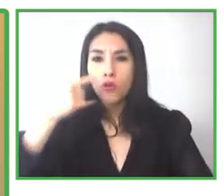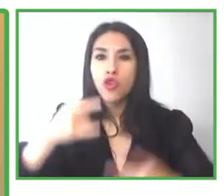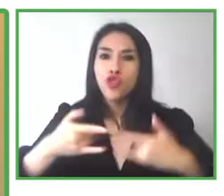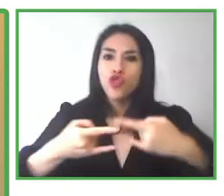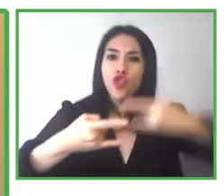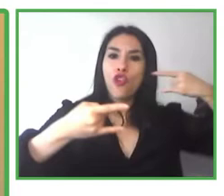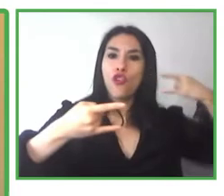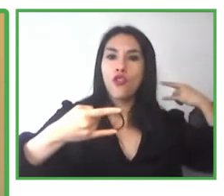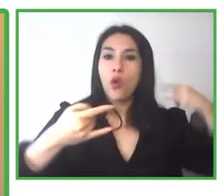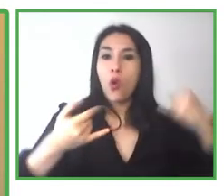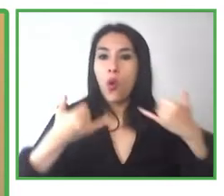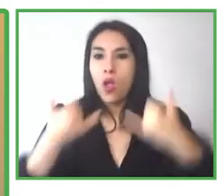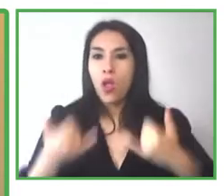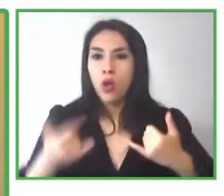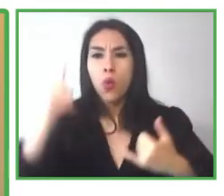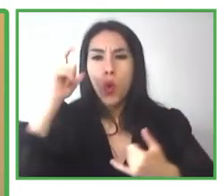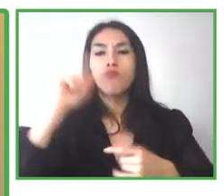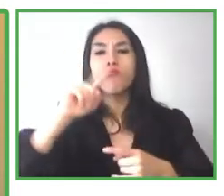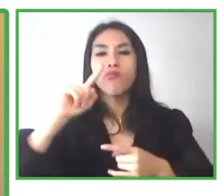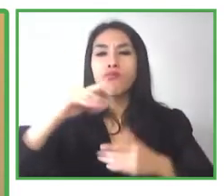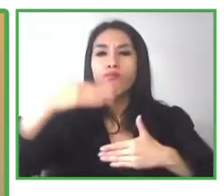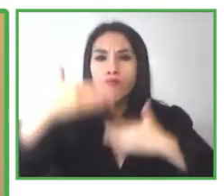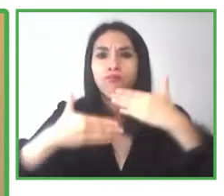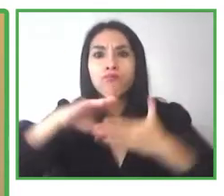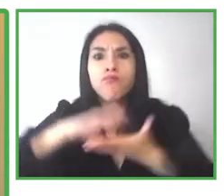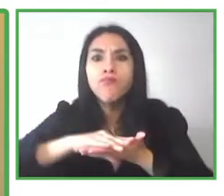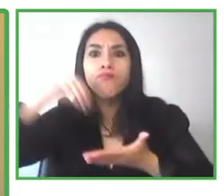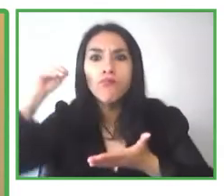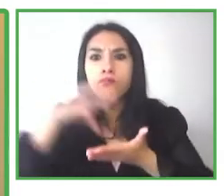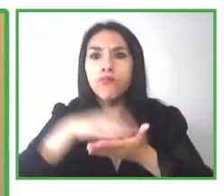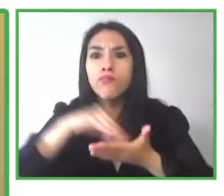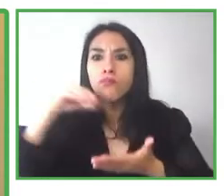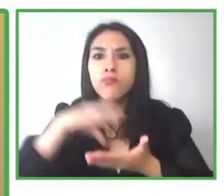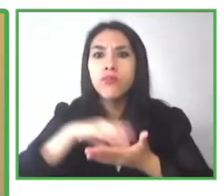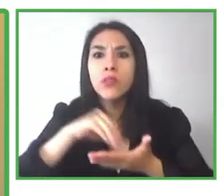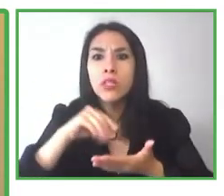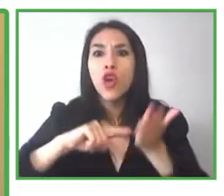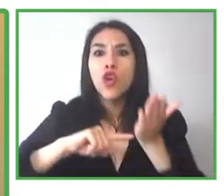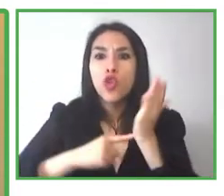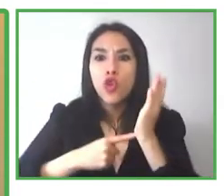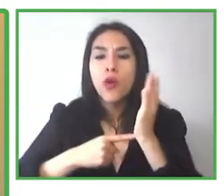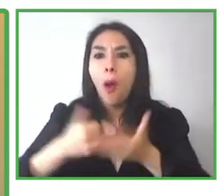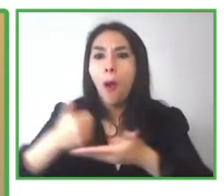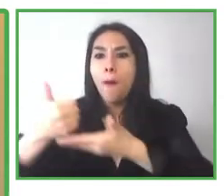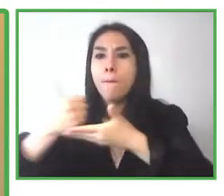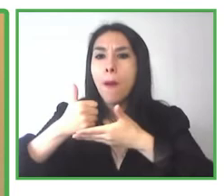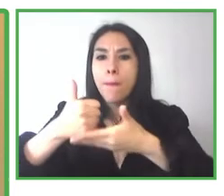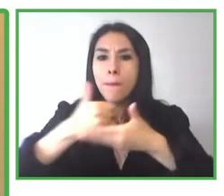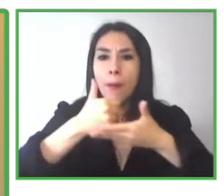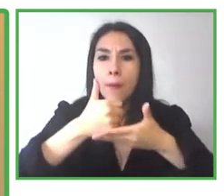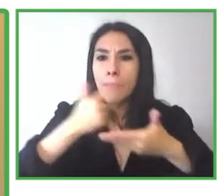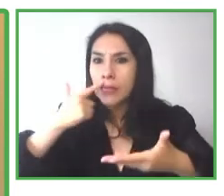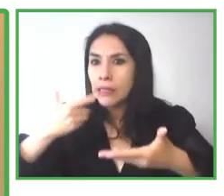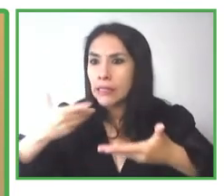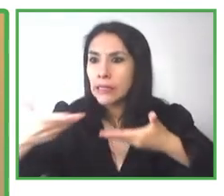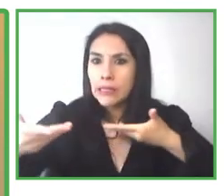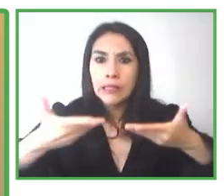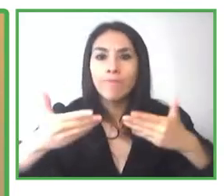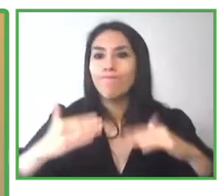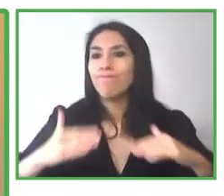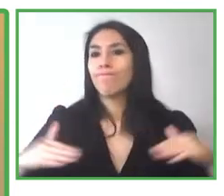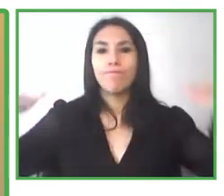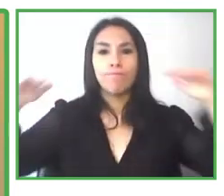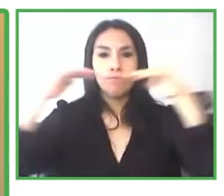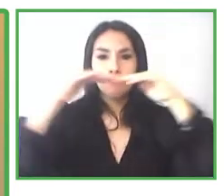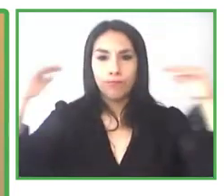and enable all of us to realize what we are capable of, even if the environment or